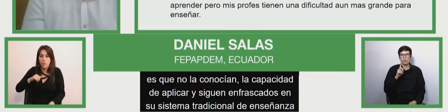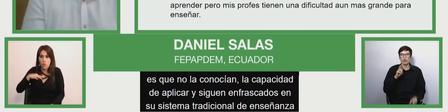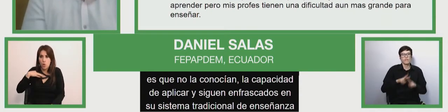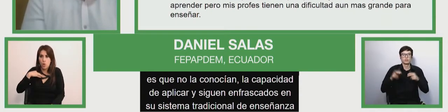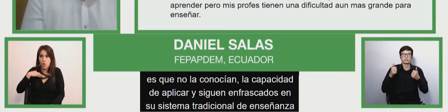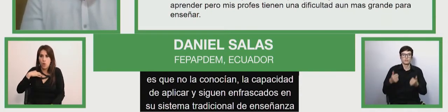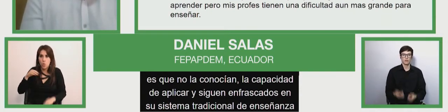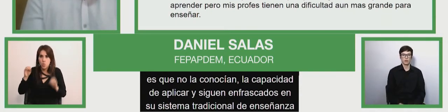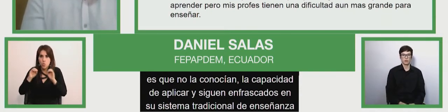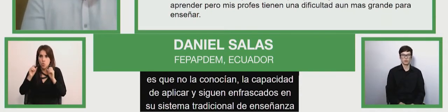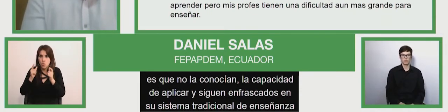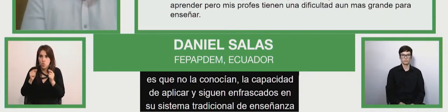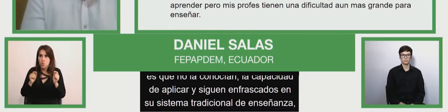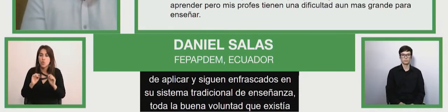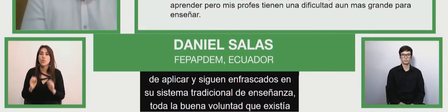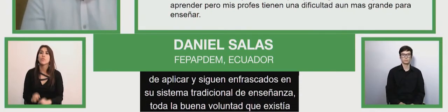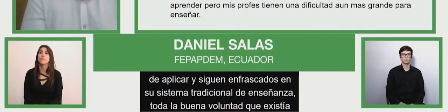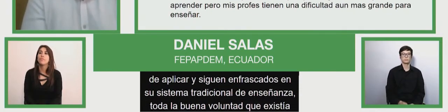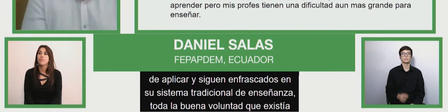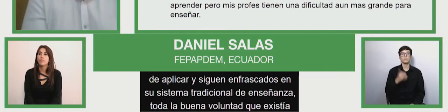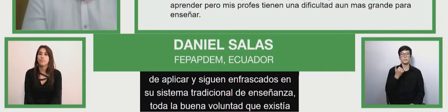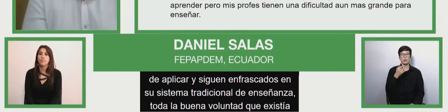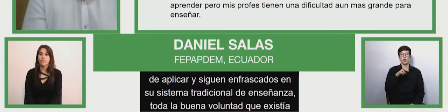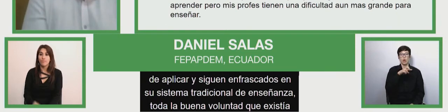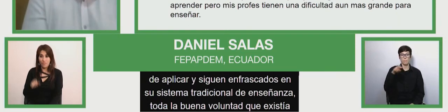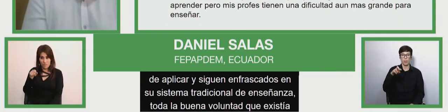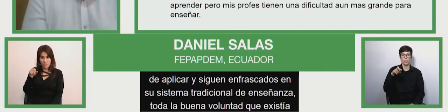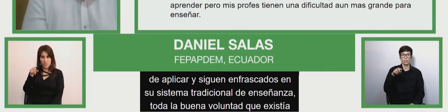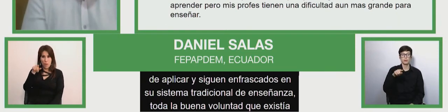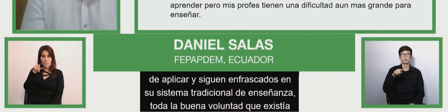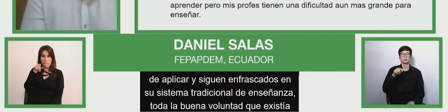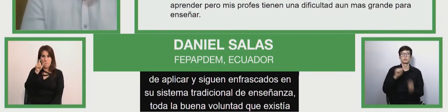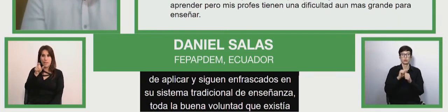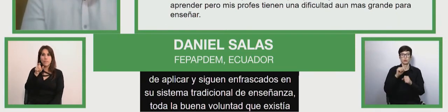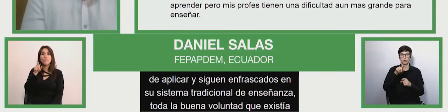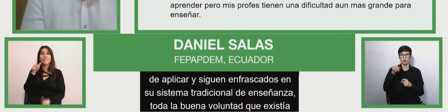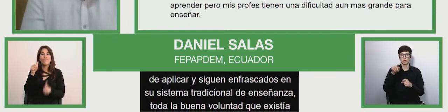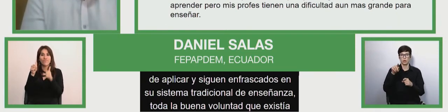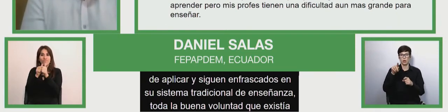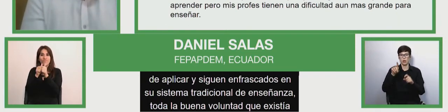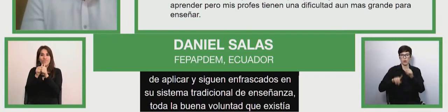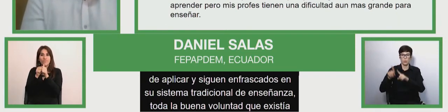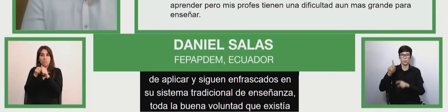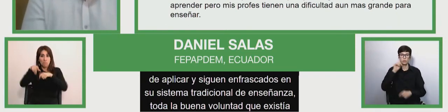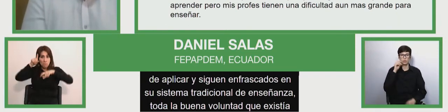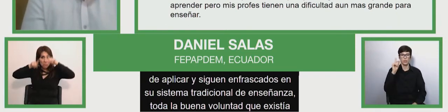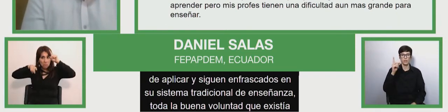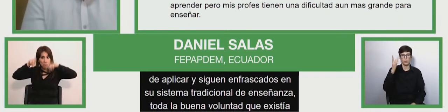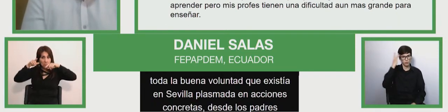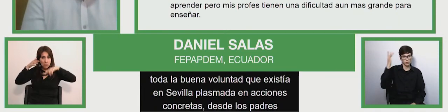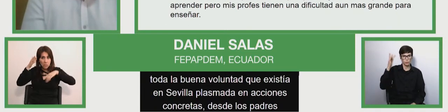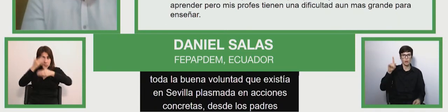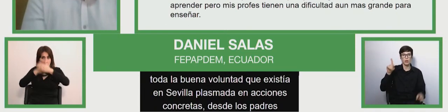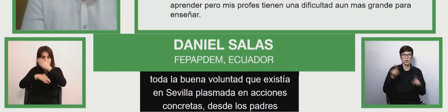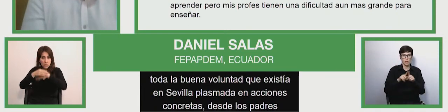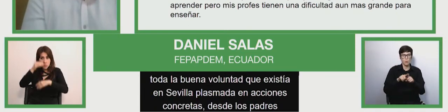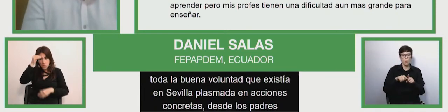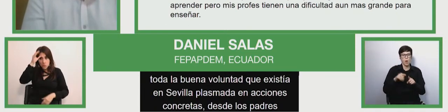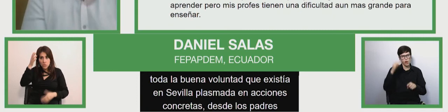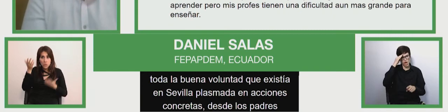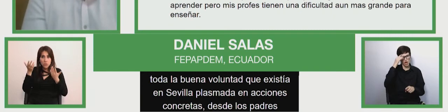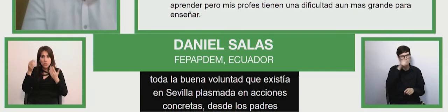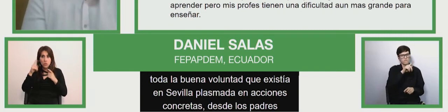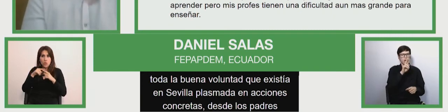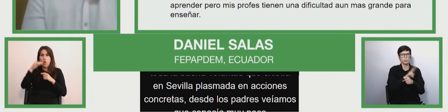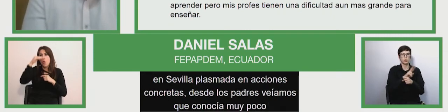in in concrete actions from by parents we could see that not much and they trusted the well the